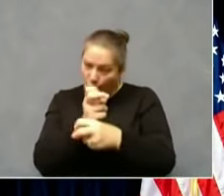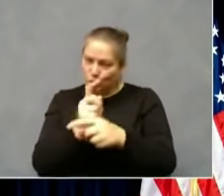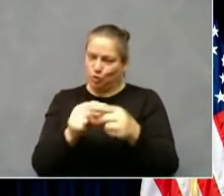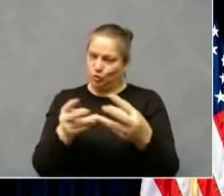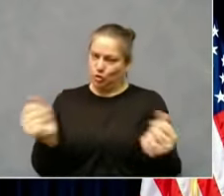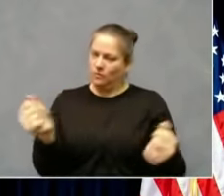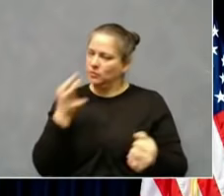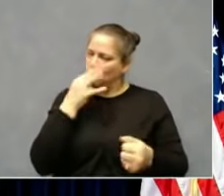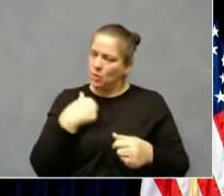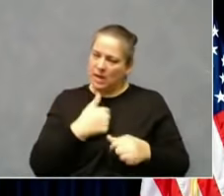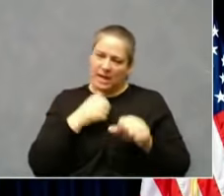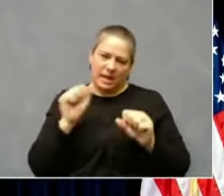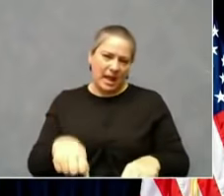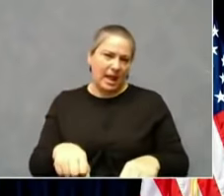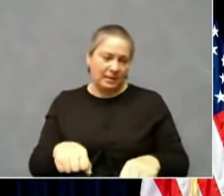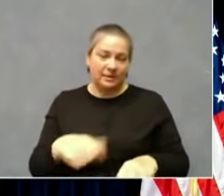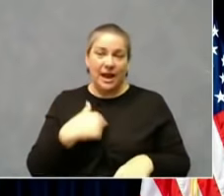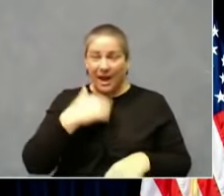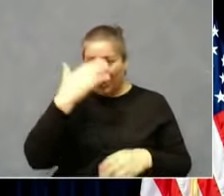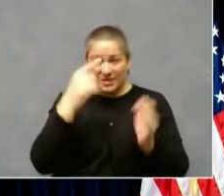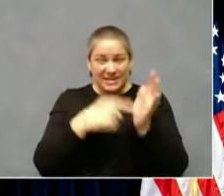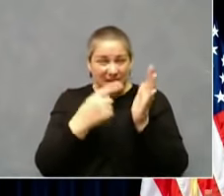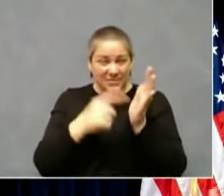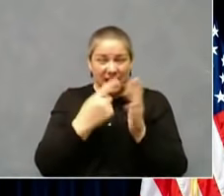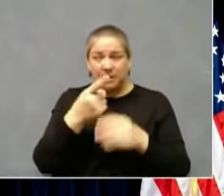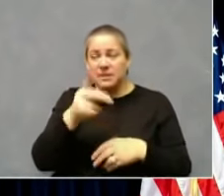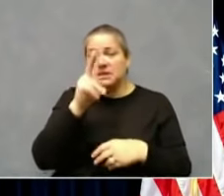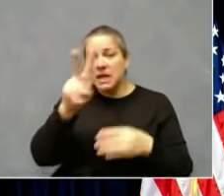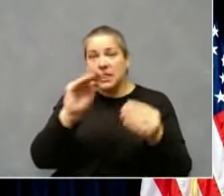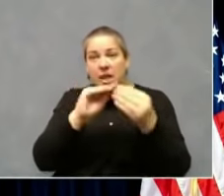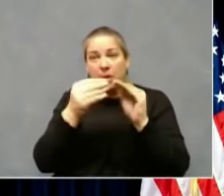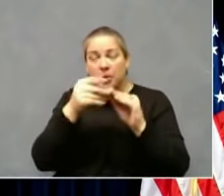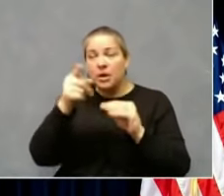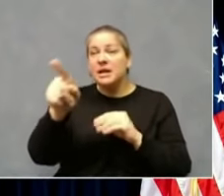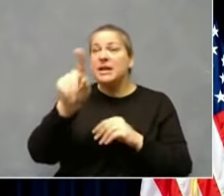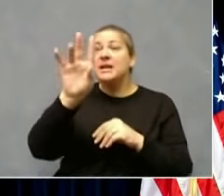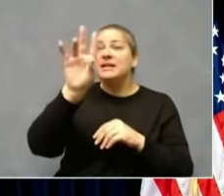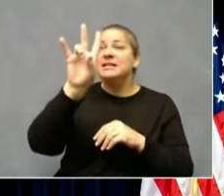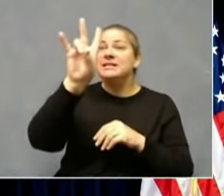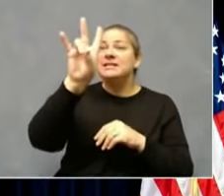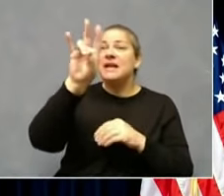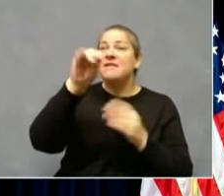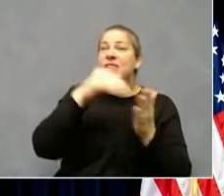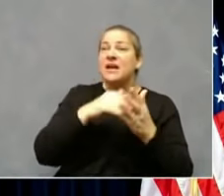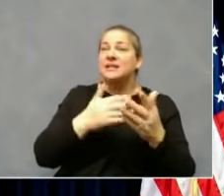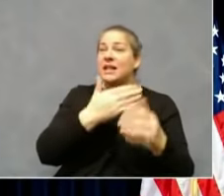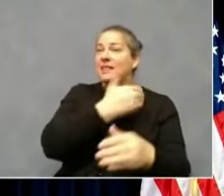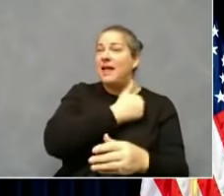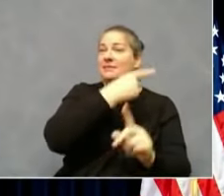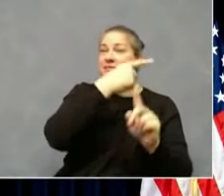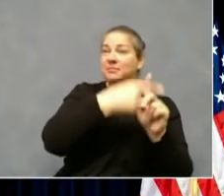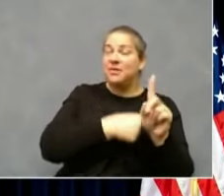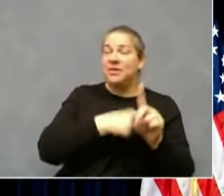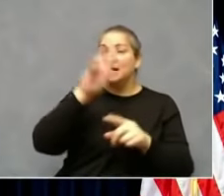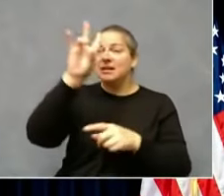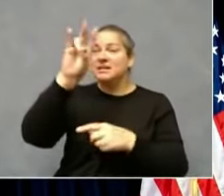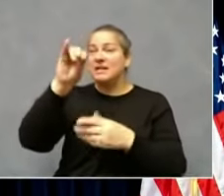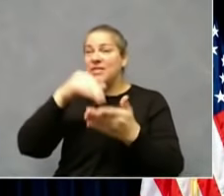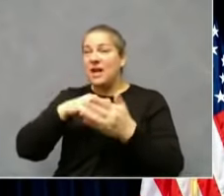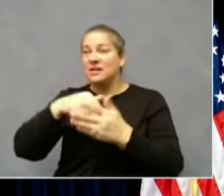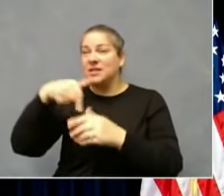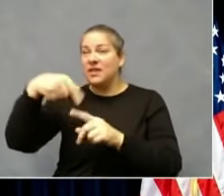and we say it was 70,000 last month and it's 70,000 this month. Yes, but another month has gone by where, sadly,